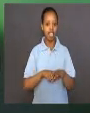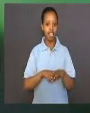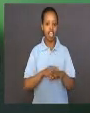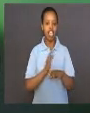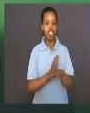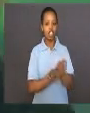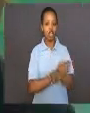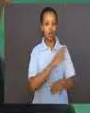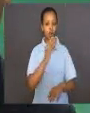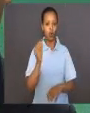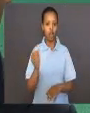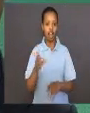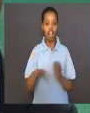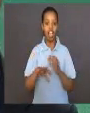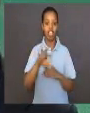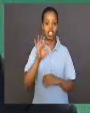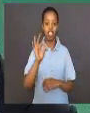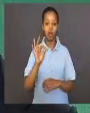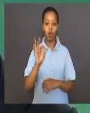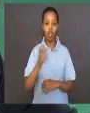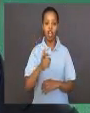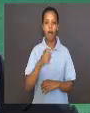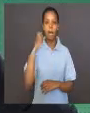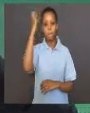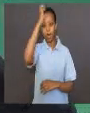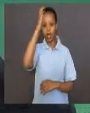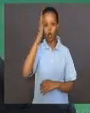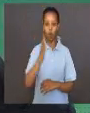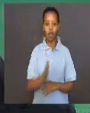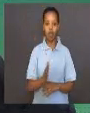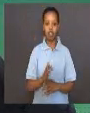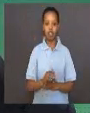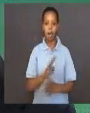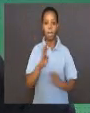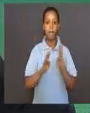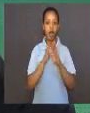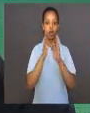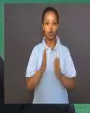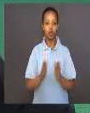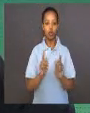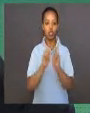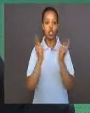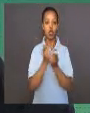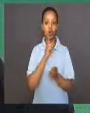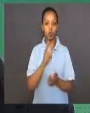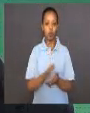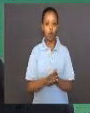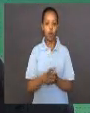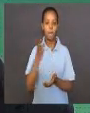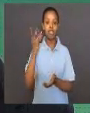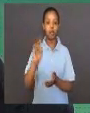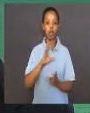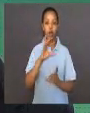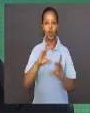and advanced by a group of European biologists in the